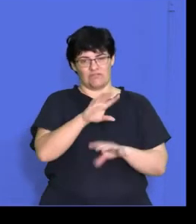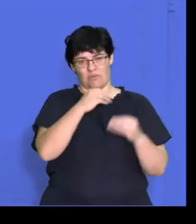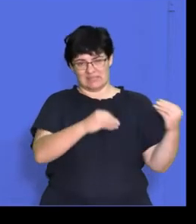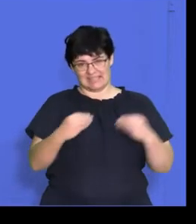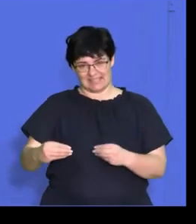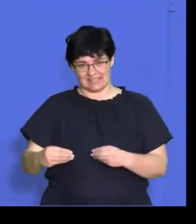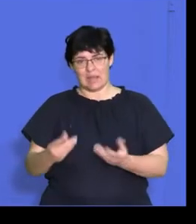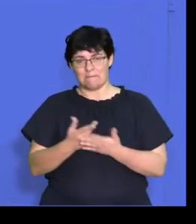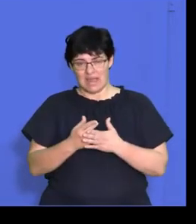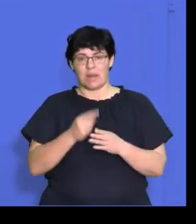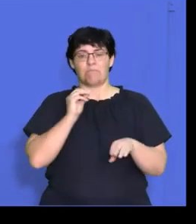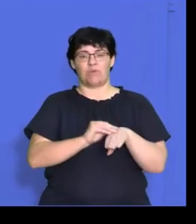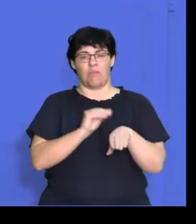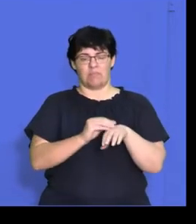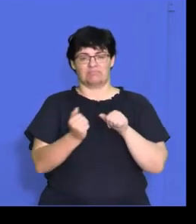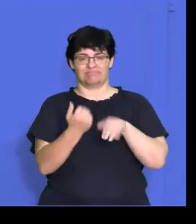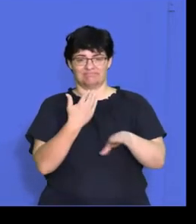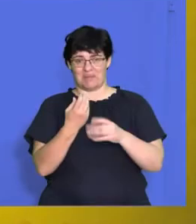result in cash flow problems.